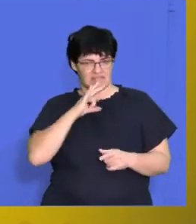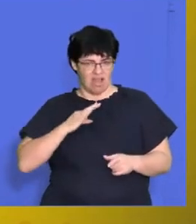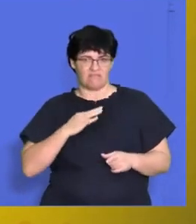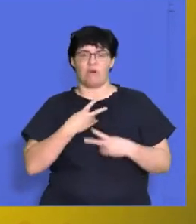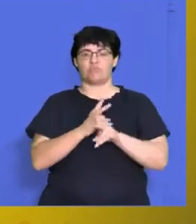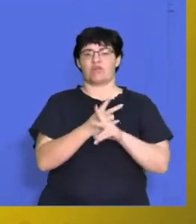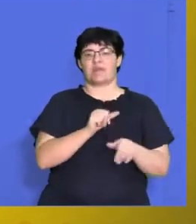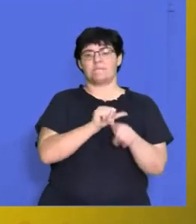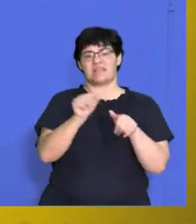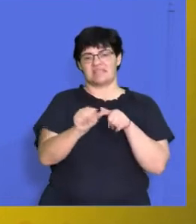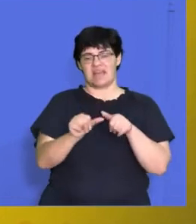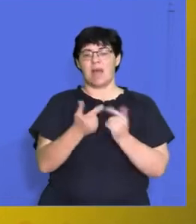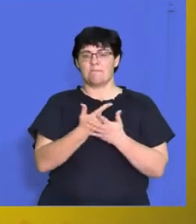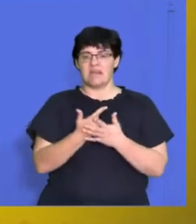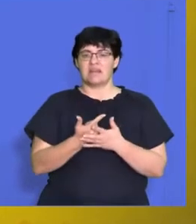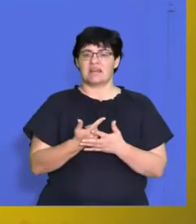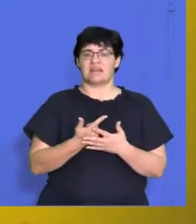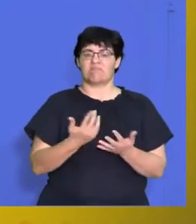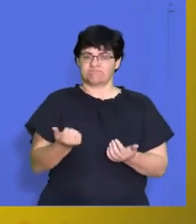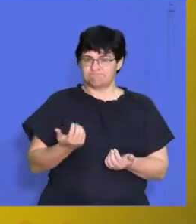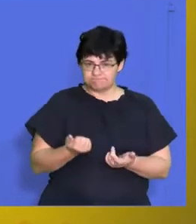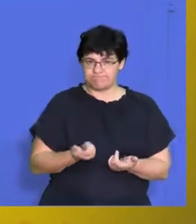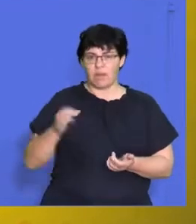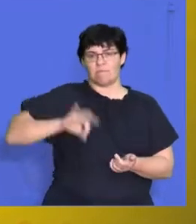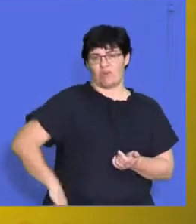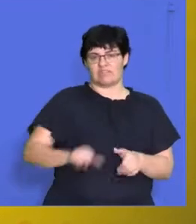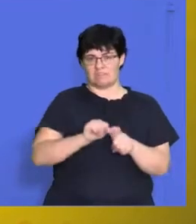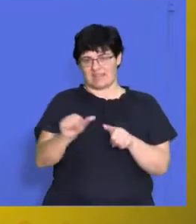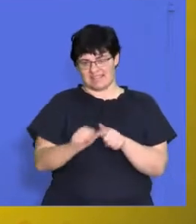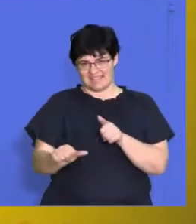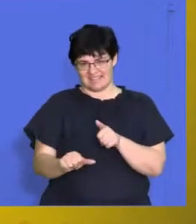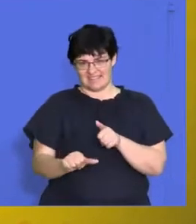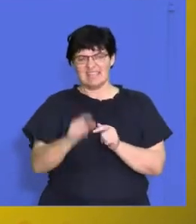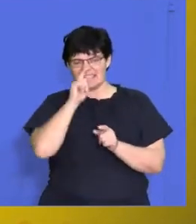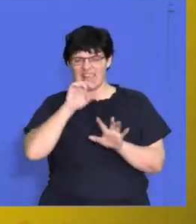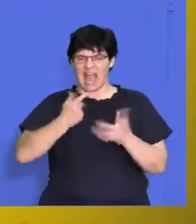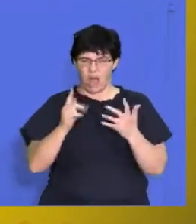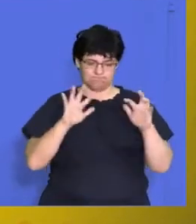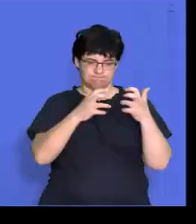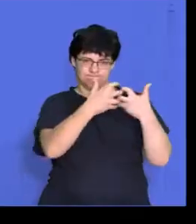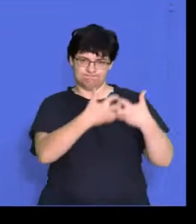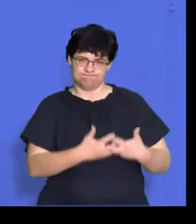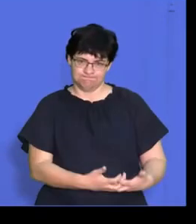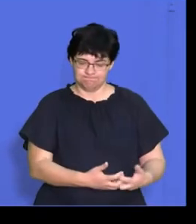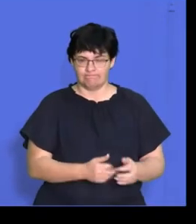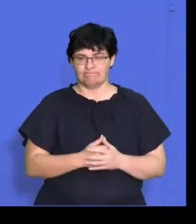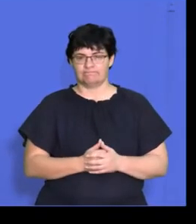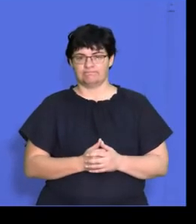productivity. Higher productivity is higher profitability. So you can see how all of those are linked there.